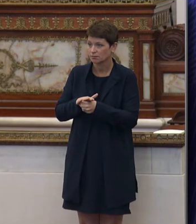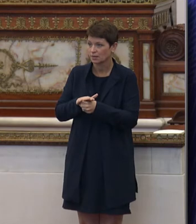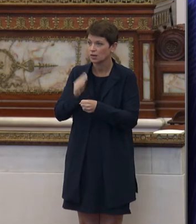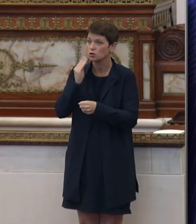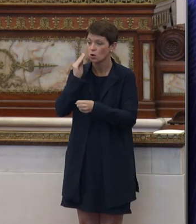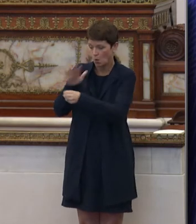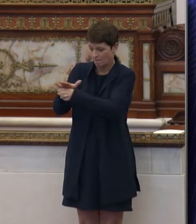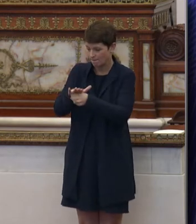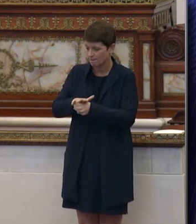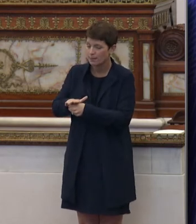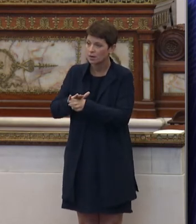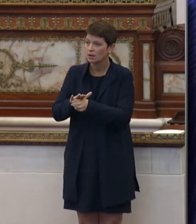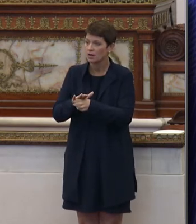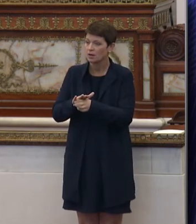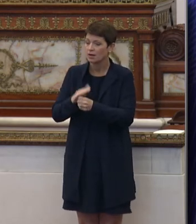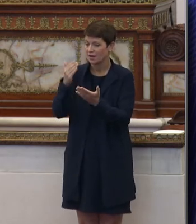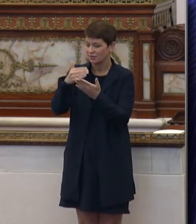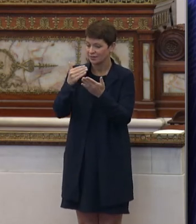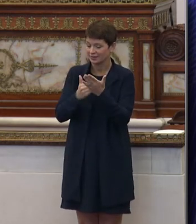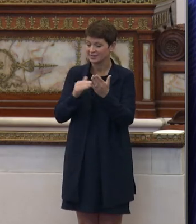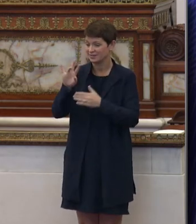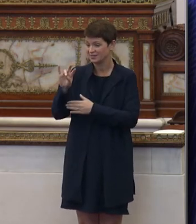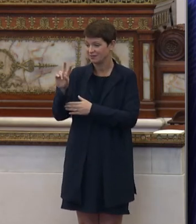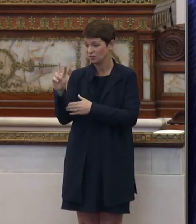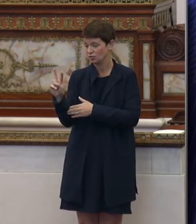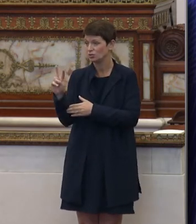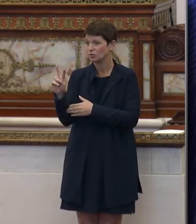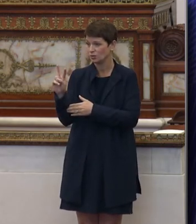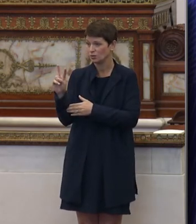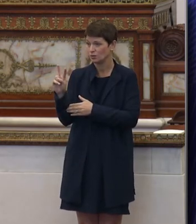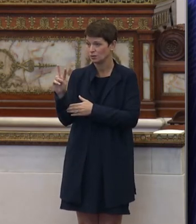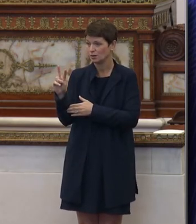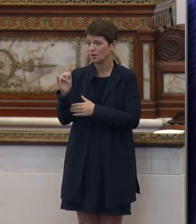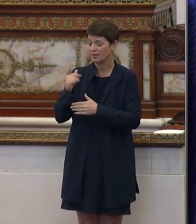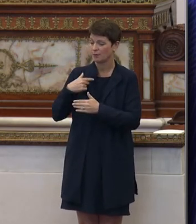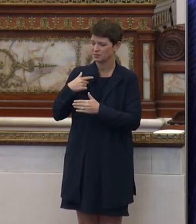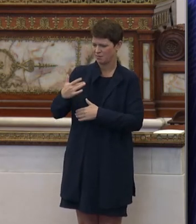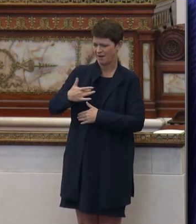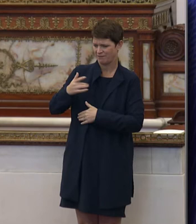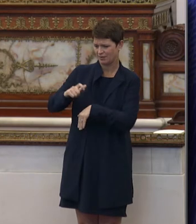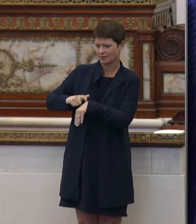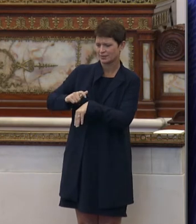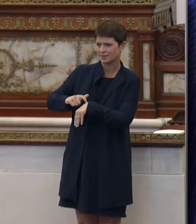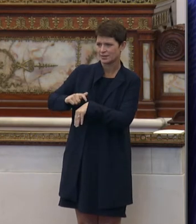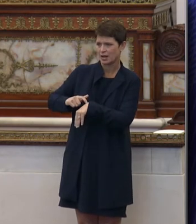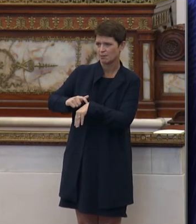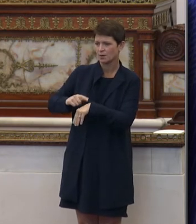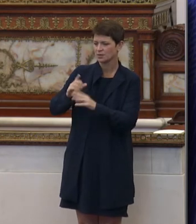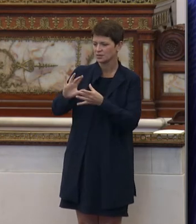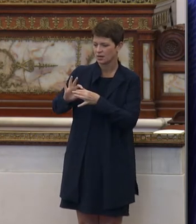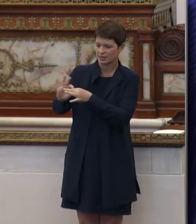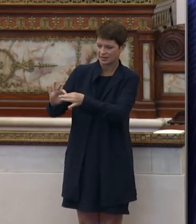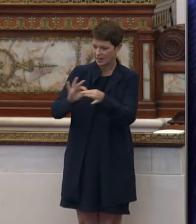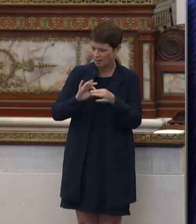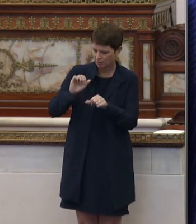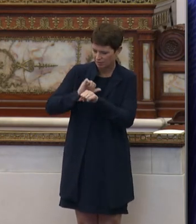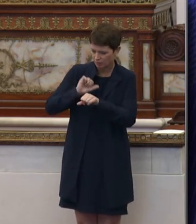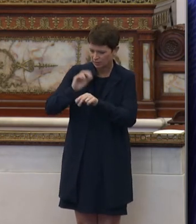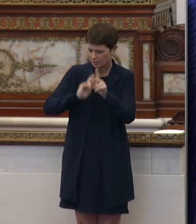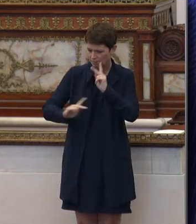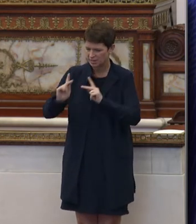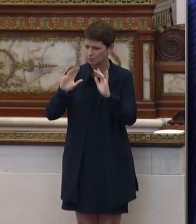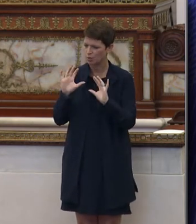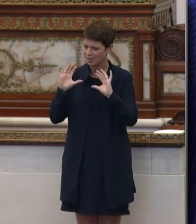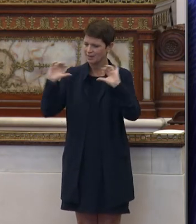and that, that, that list of 72, you know, that was really, my impression at the time was that was a very collaborative effort and one that people